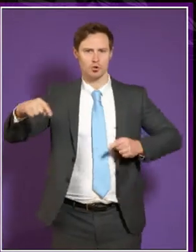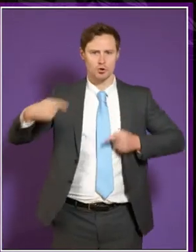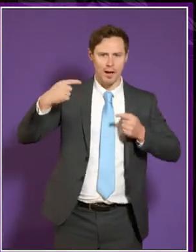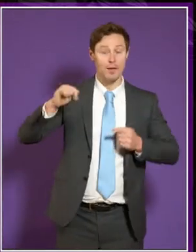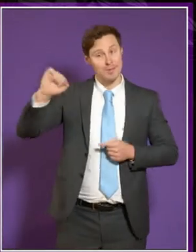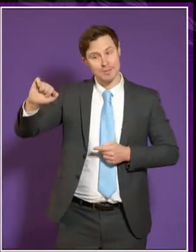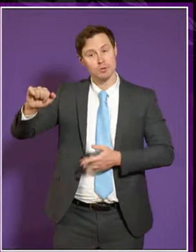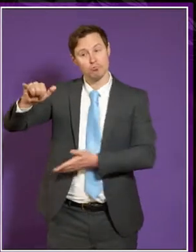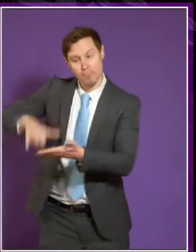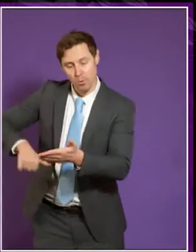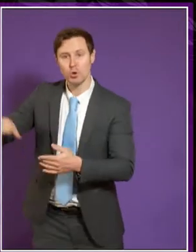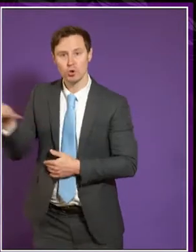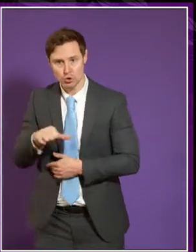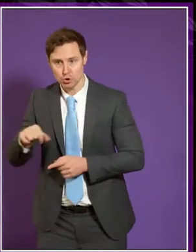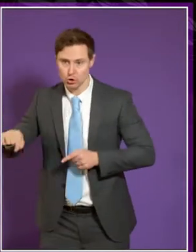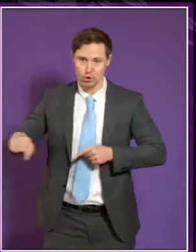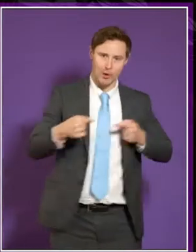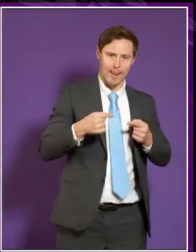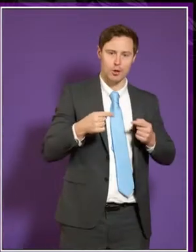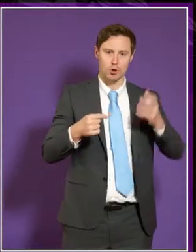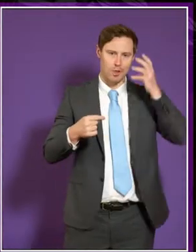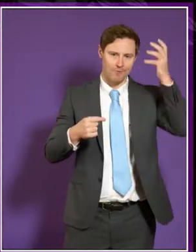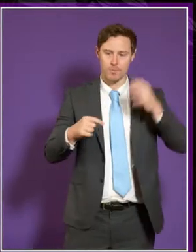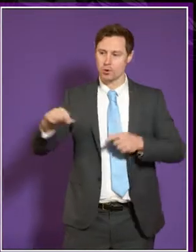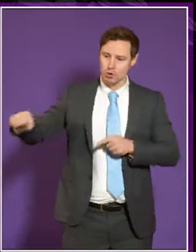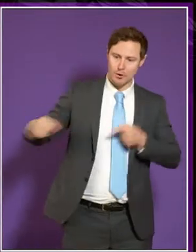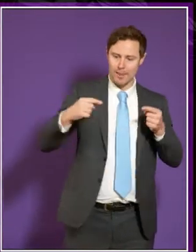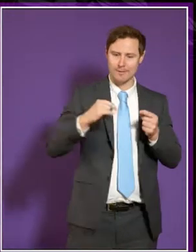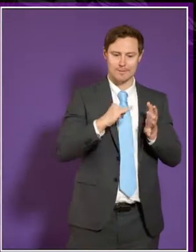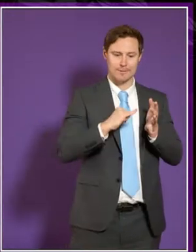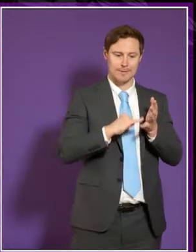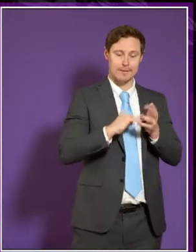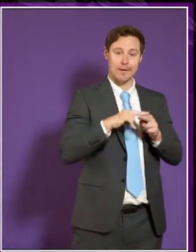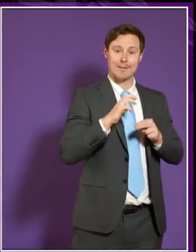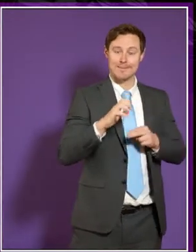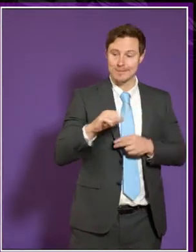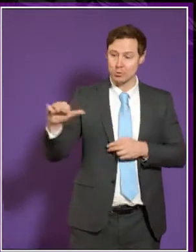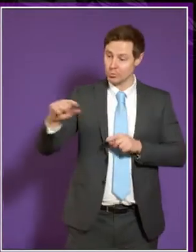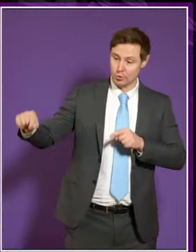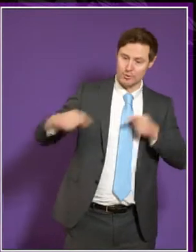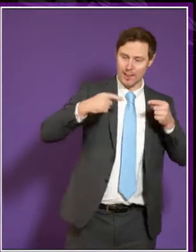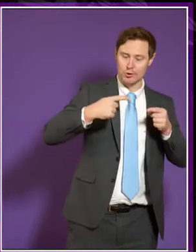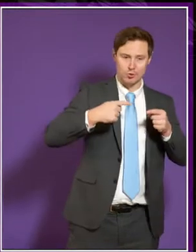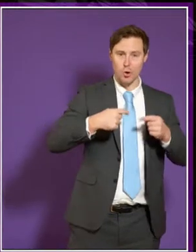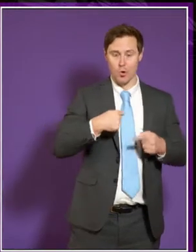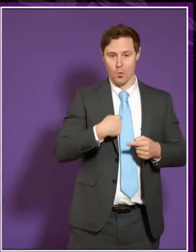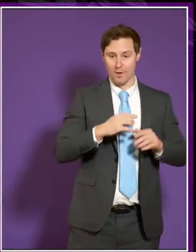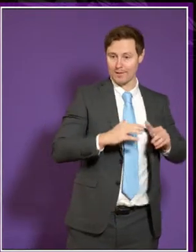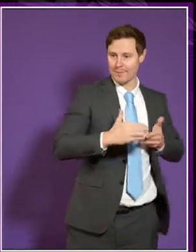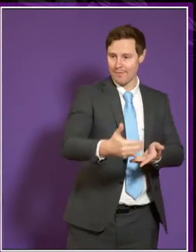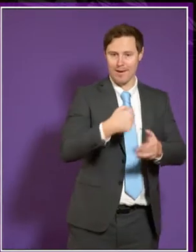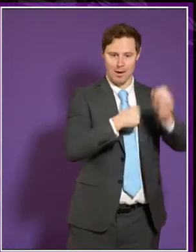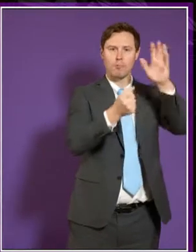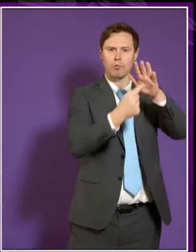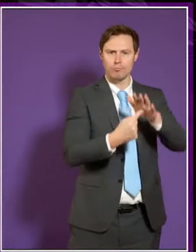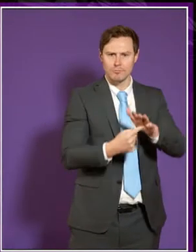report should be doing, it should be challenging the government, the SFC and the institutions about where they are in delivering on the priorities. But